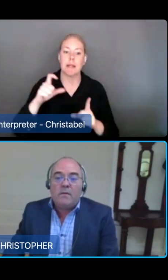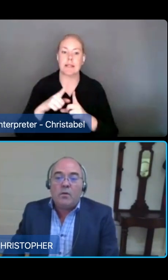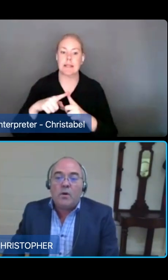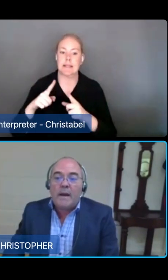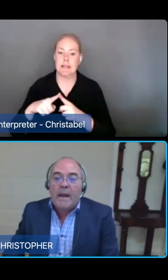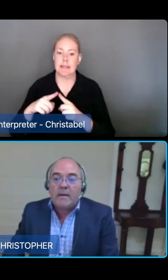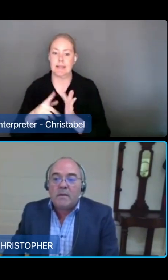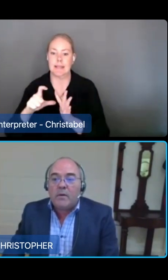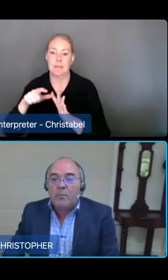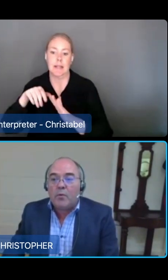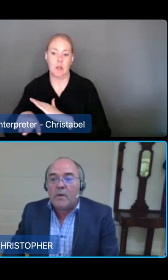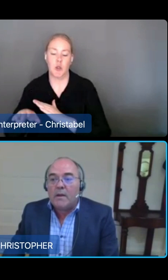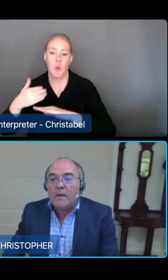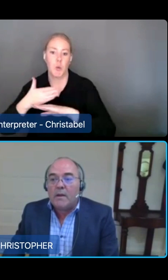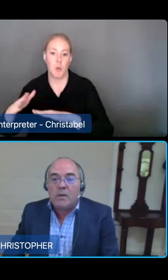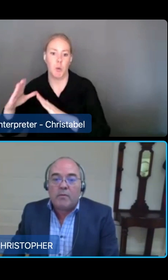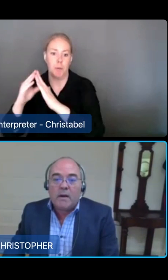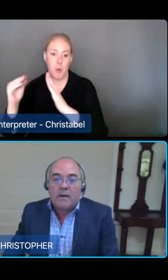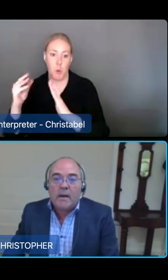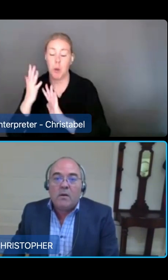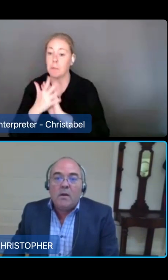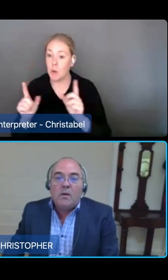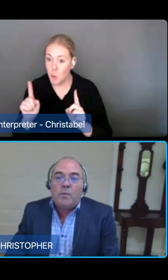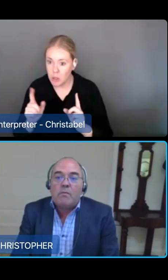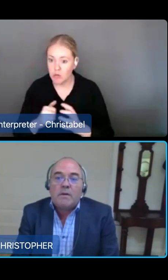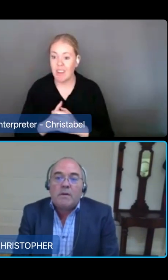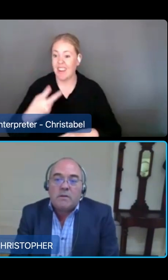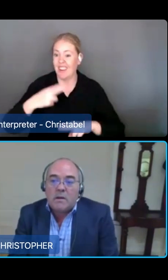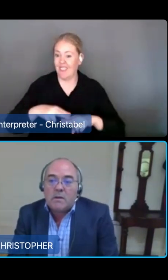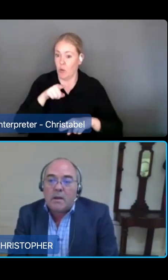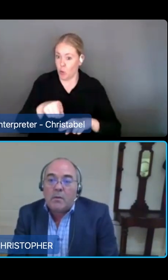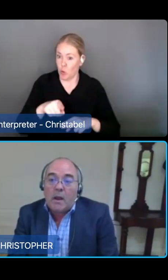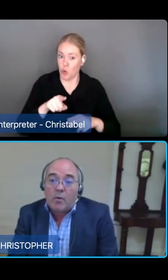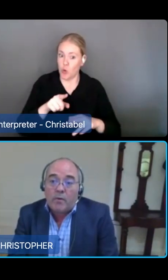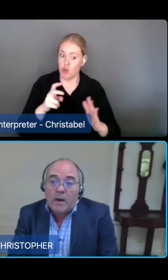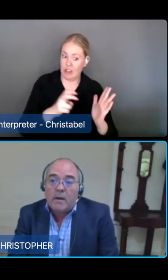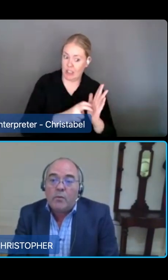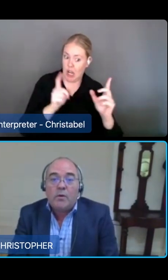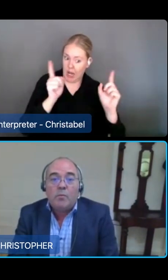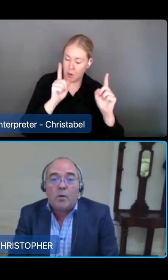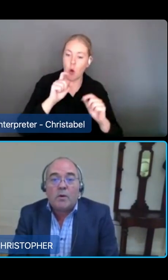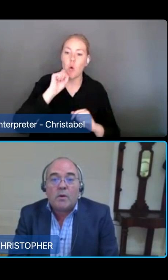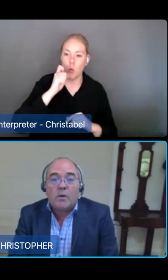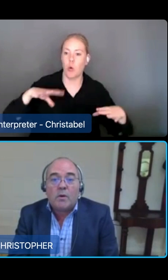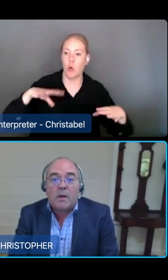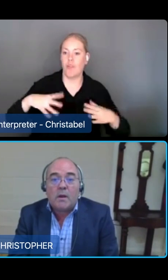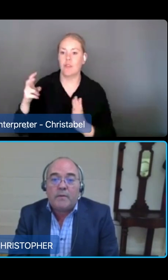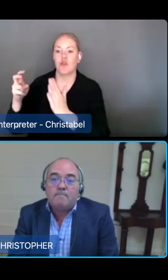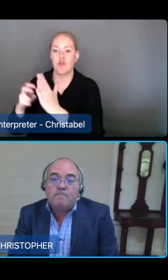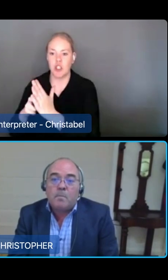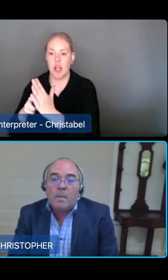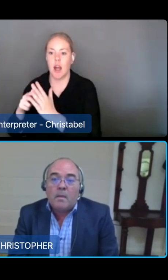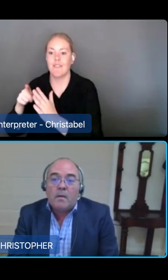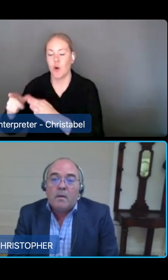if you're an active approved aged care provider now you'll be registered as a provider when the new model comes into effect.